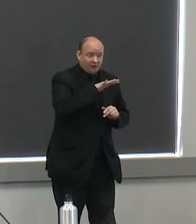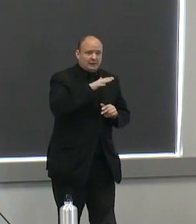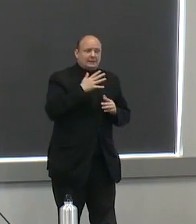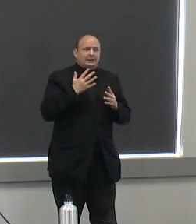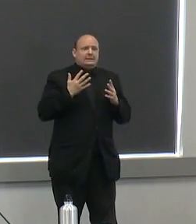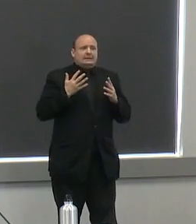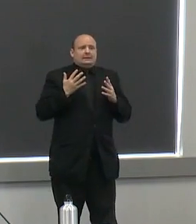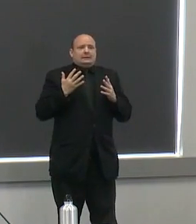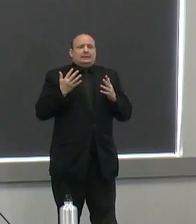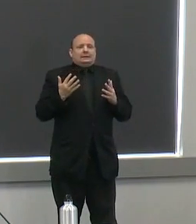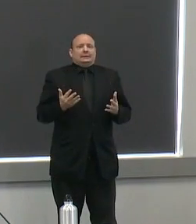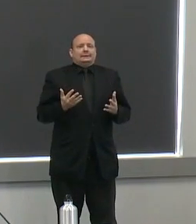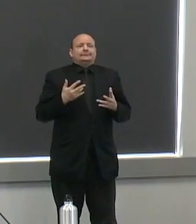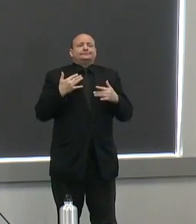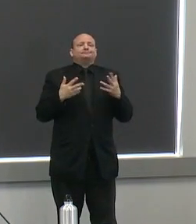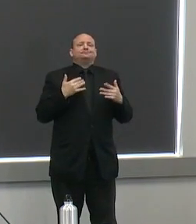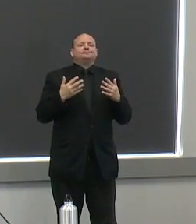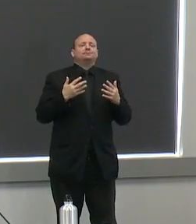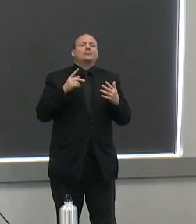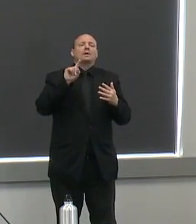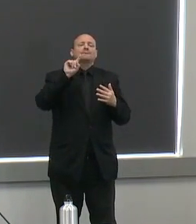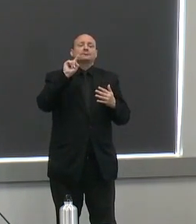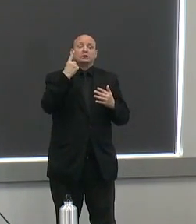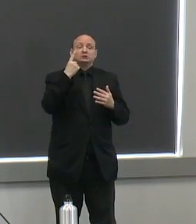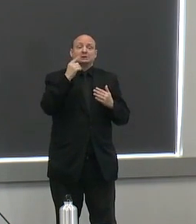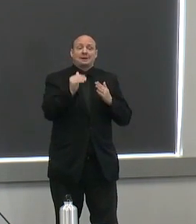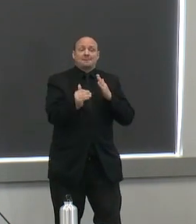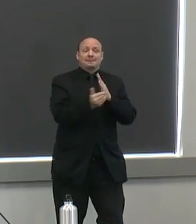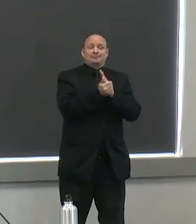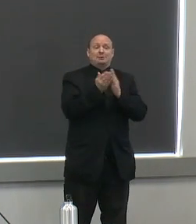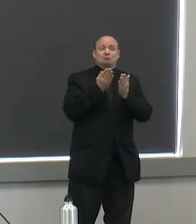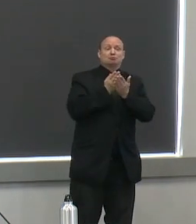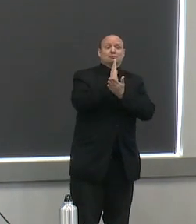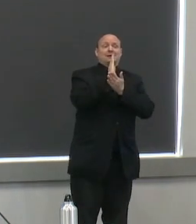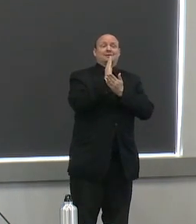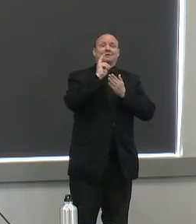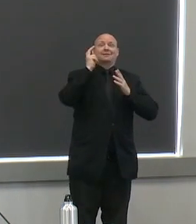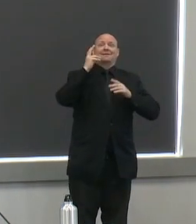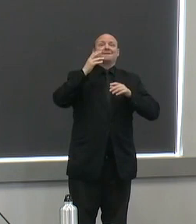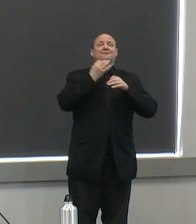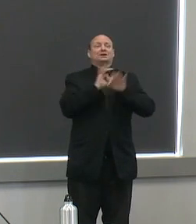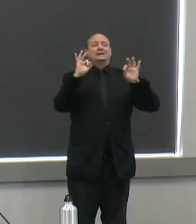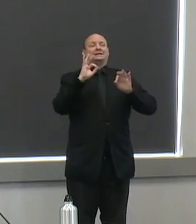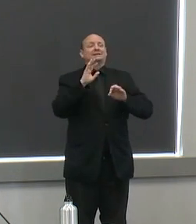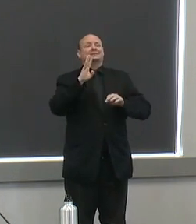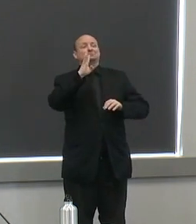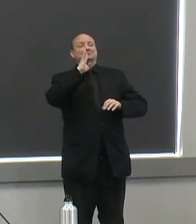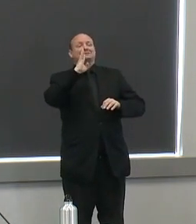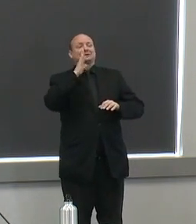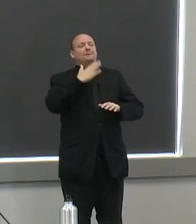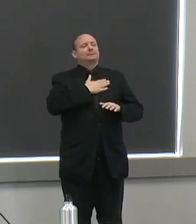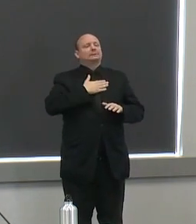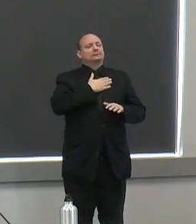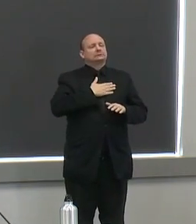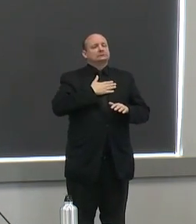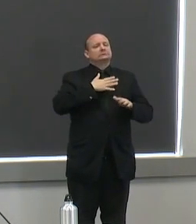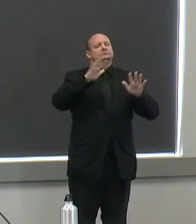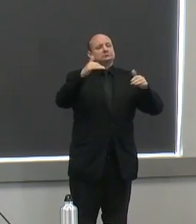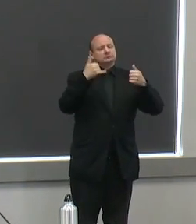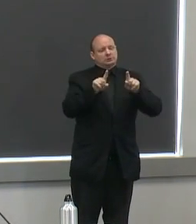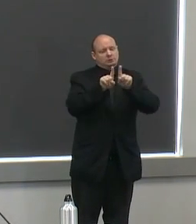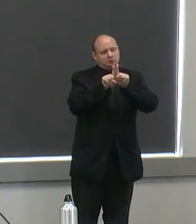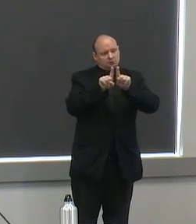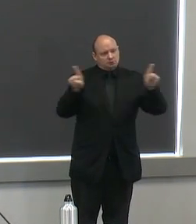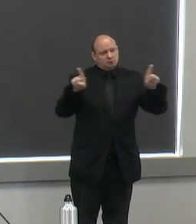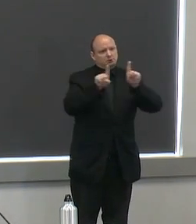uh first amendment right to free speech uh to maintain uh physical distancing uh wear masks and be